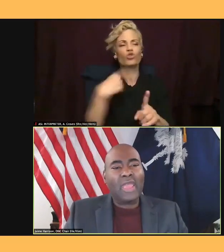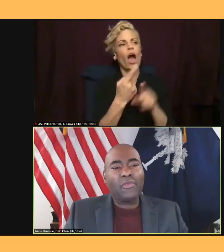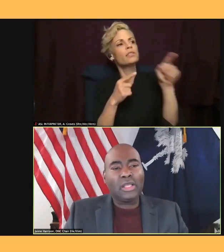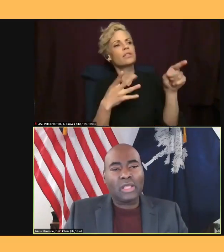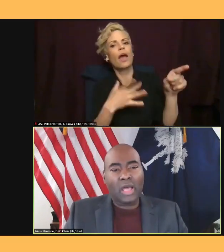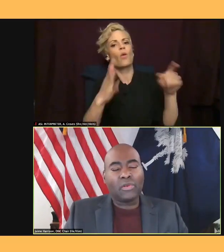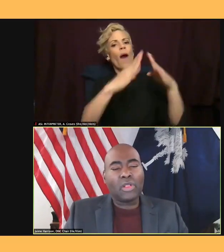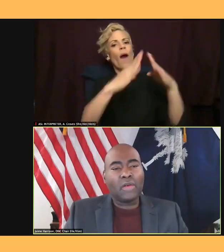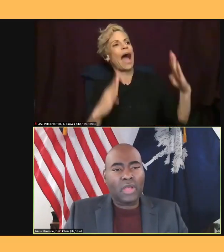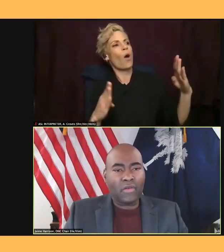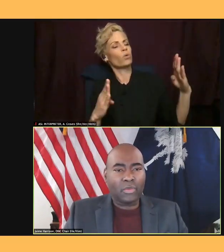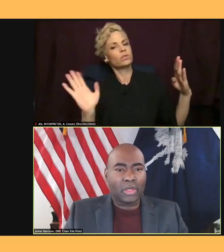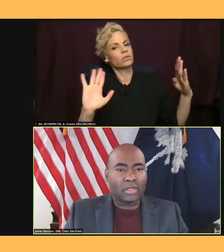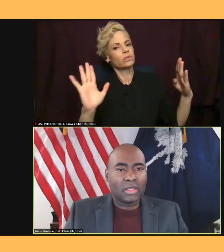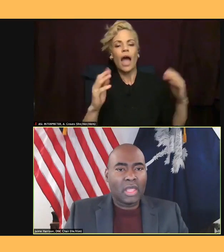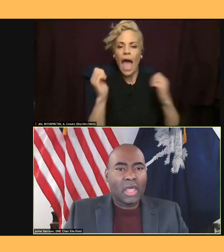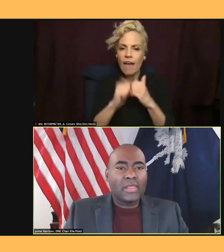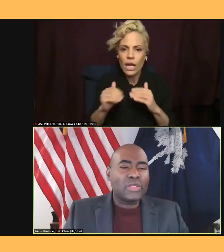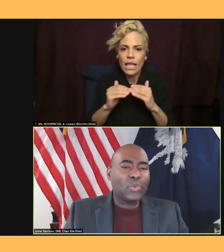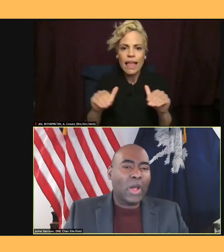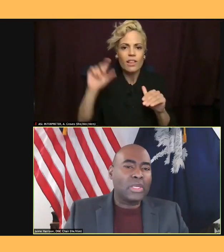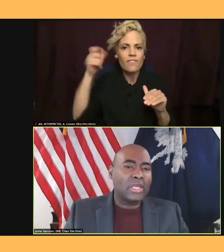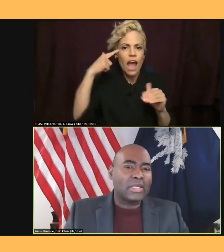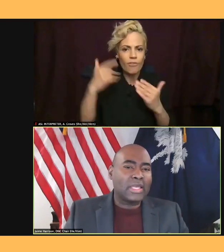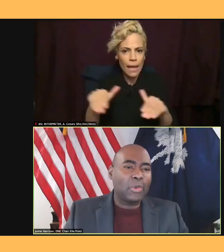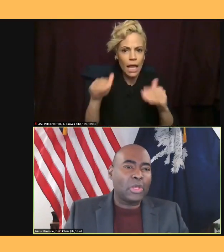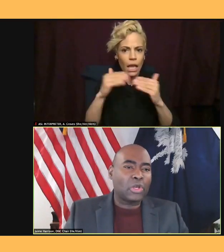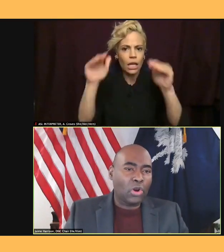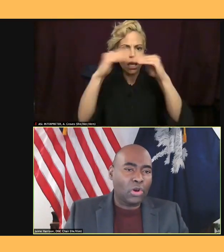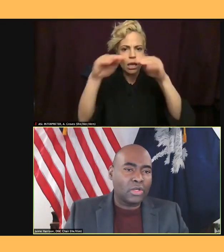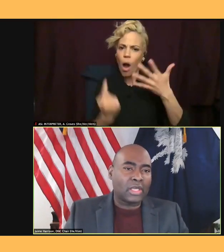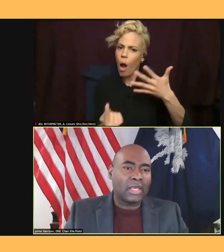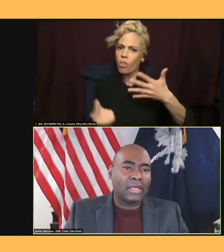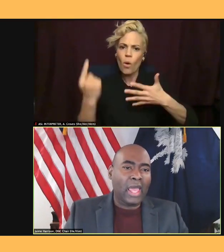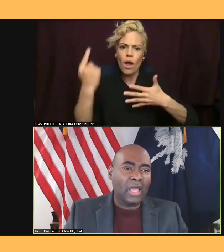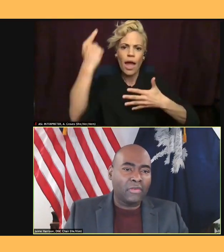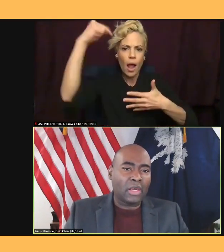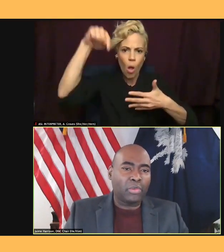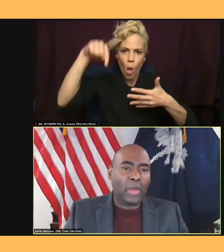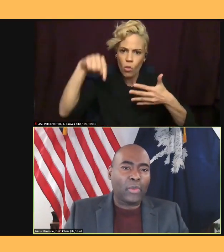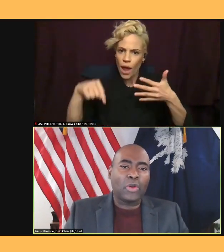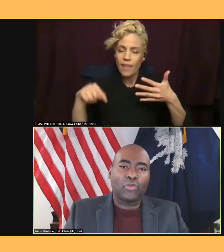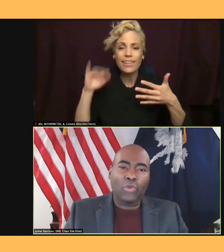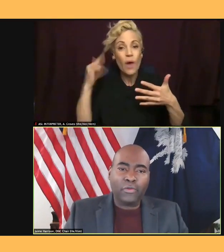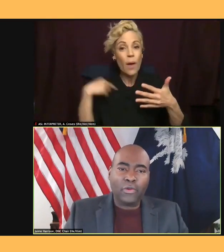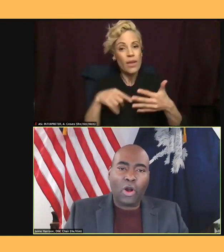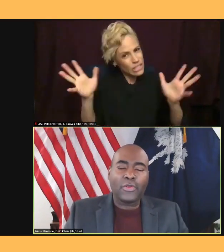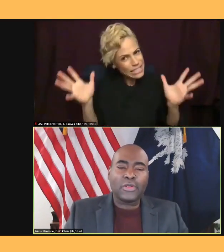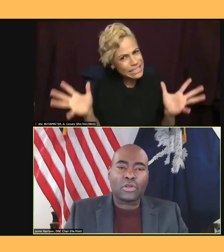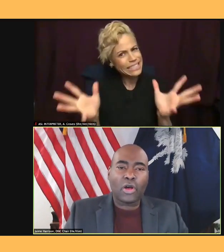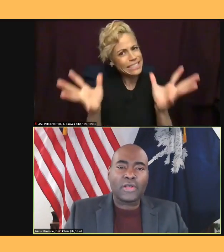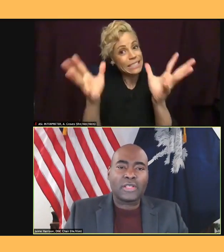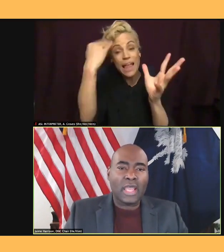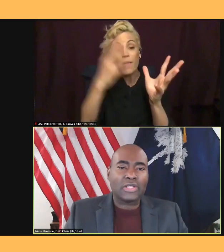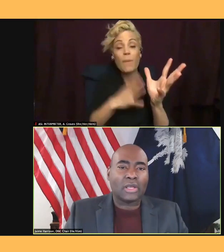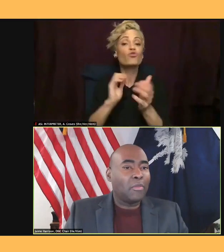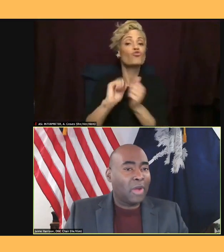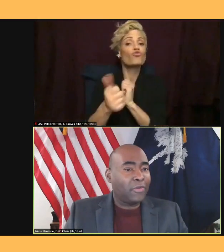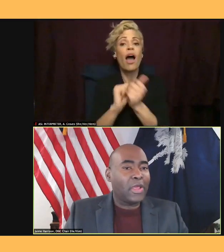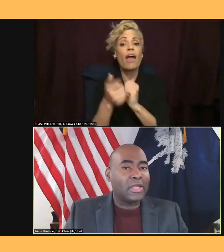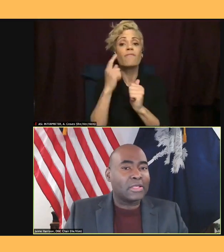of government. That's why we need to keep encouraging and elevating Black women to run for office across the nation. My friends,